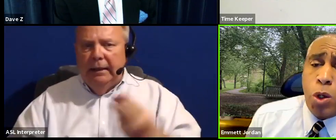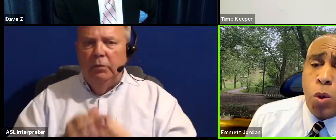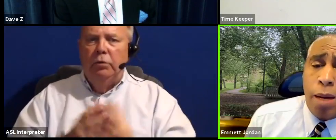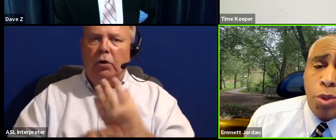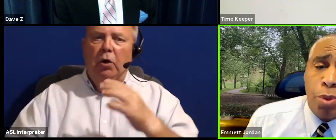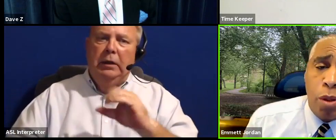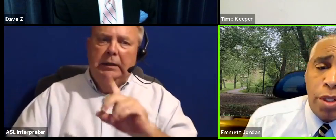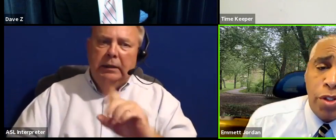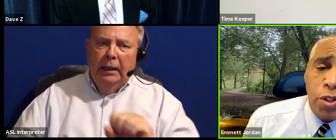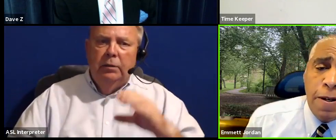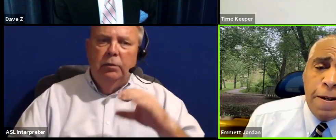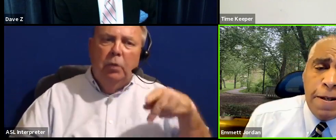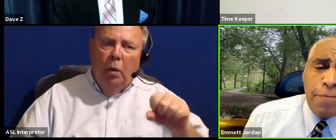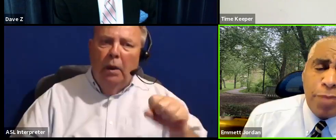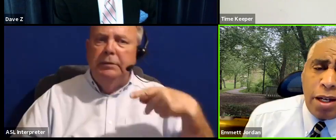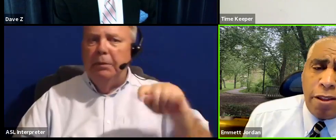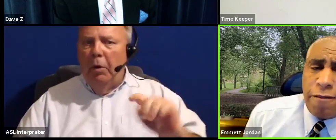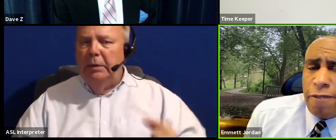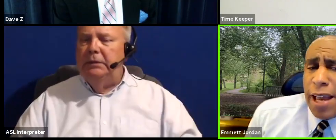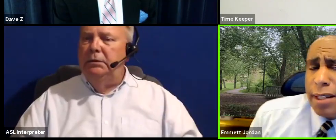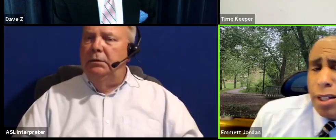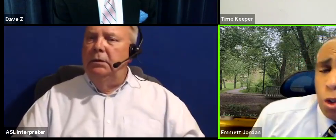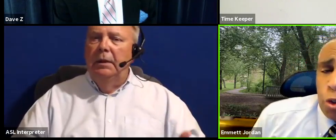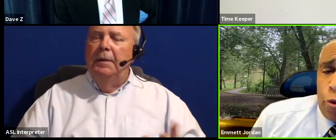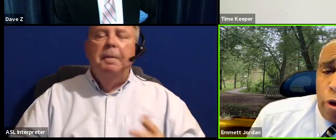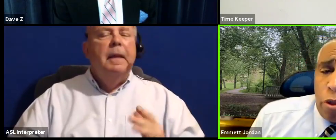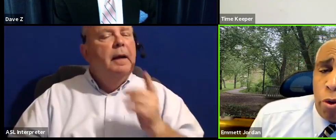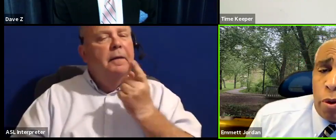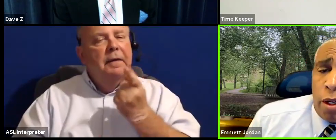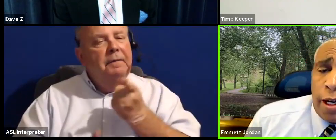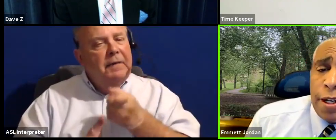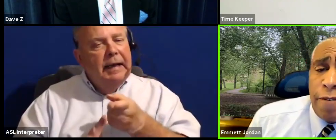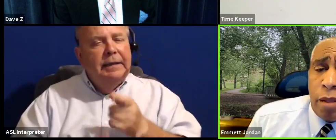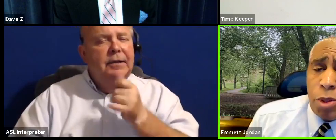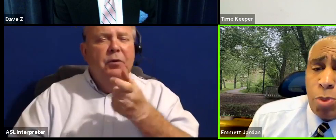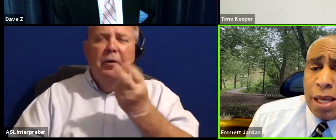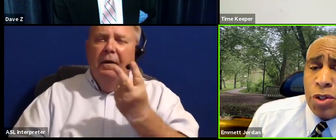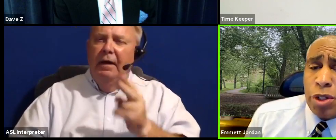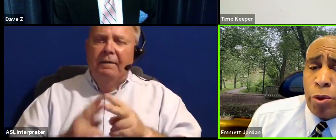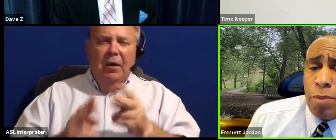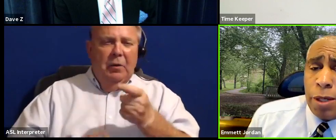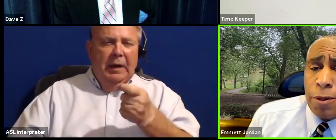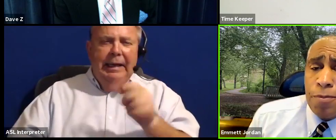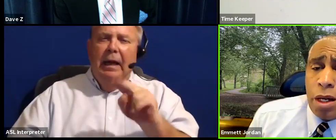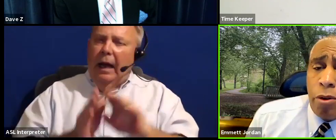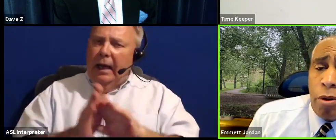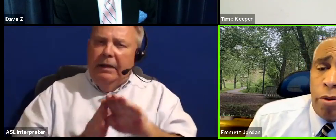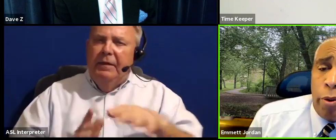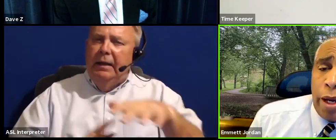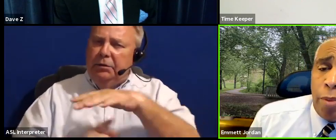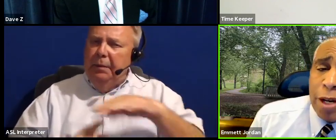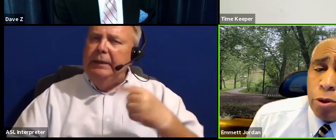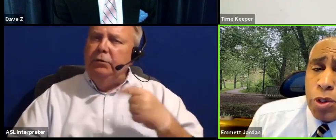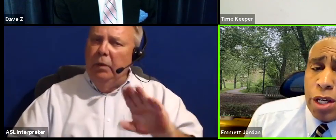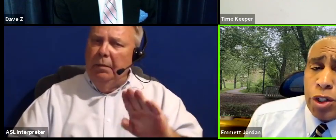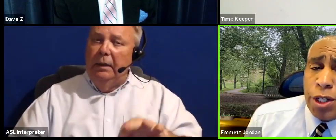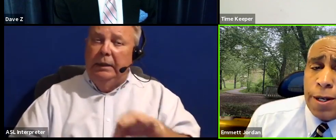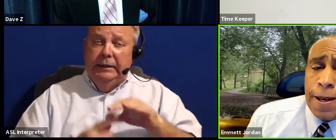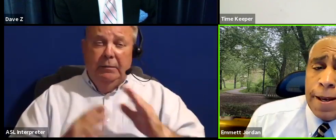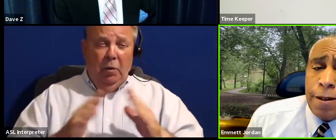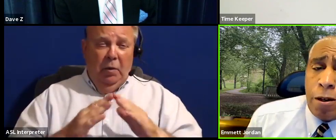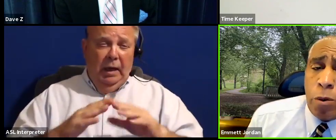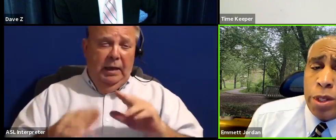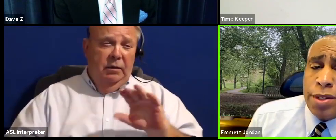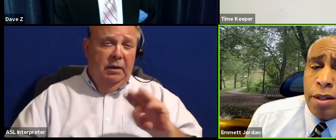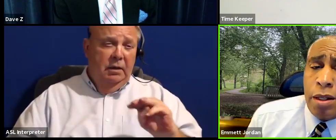condominiums, co-ops, apartments. The fact is, there's very little undeveloped space in Greenbelt, other than around the metro station